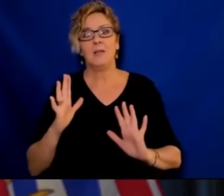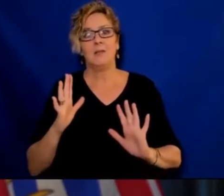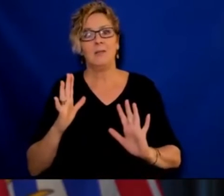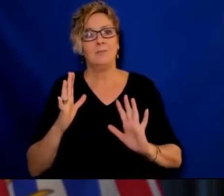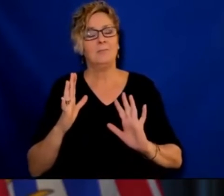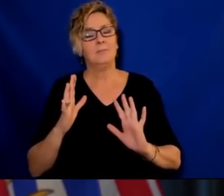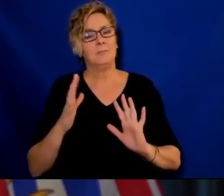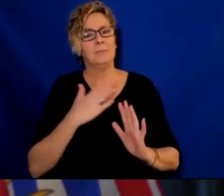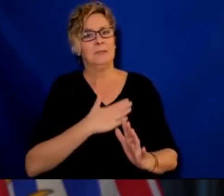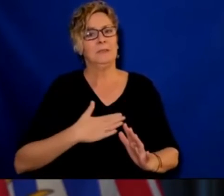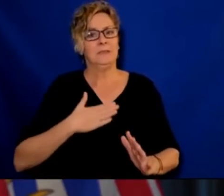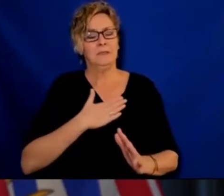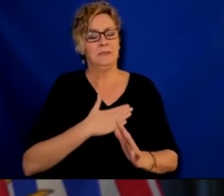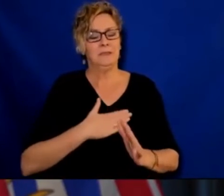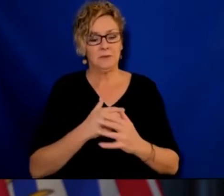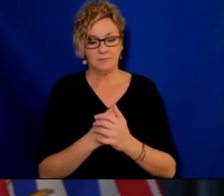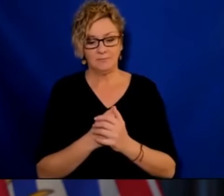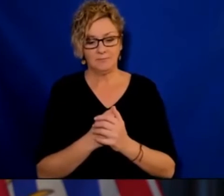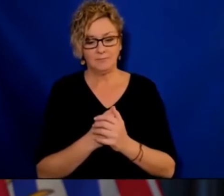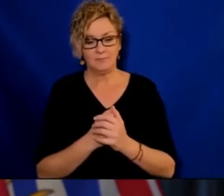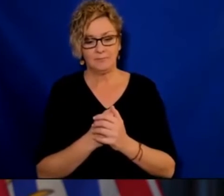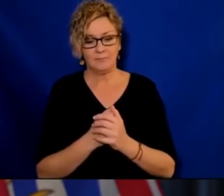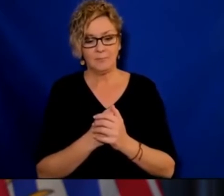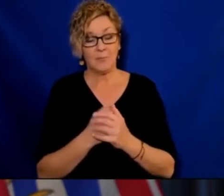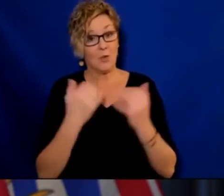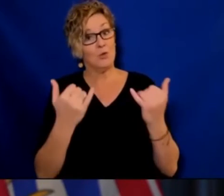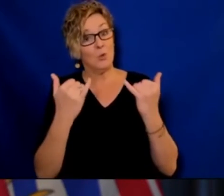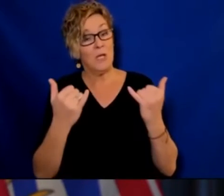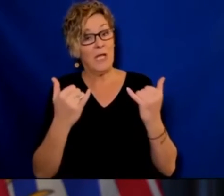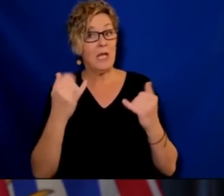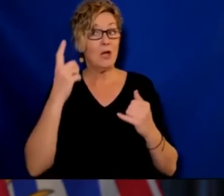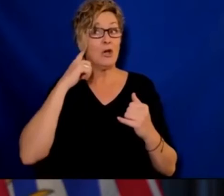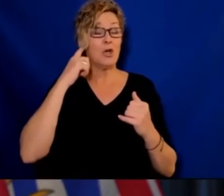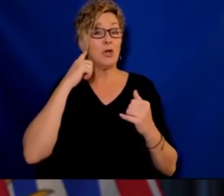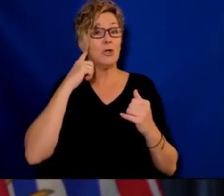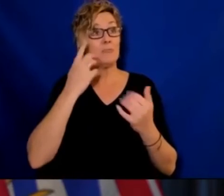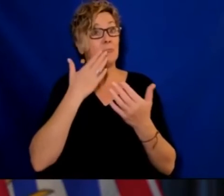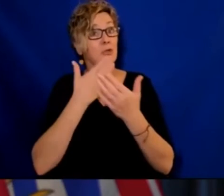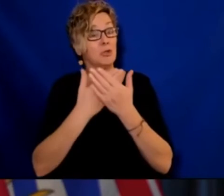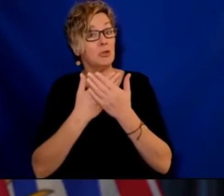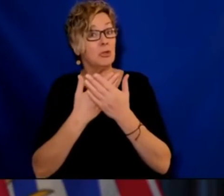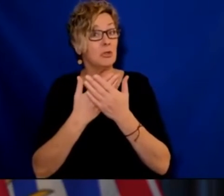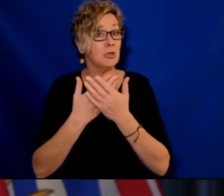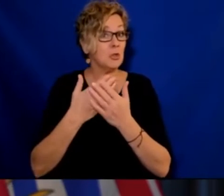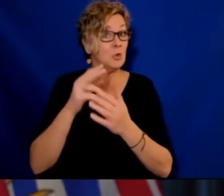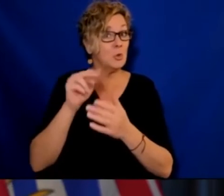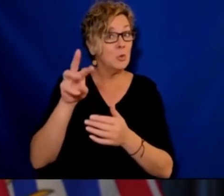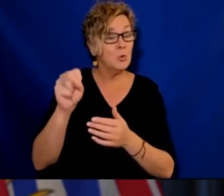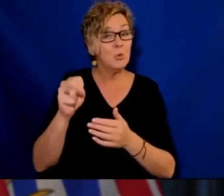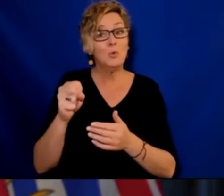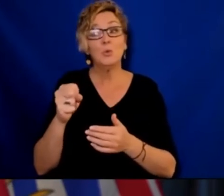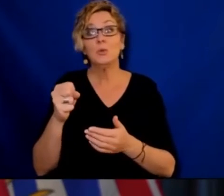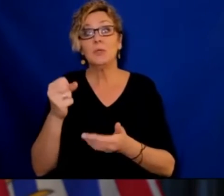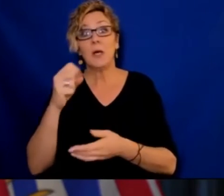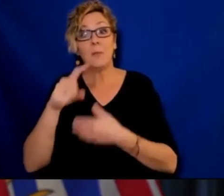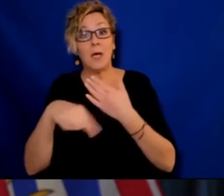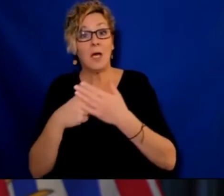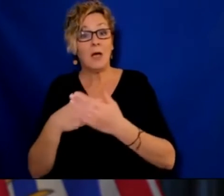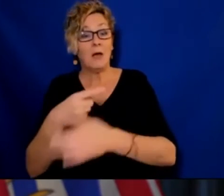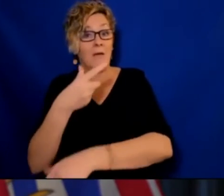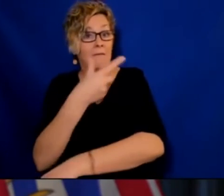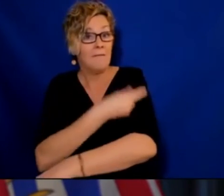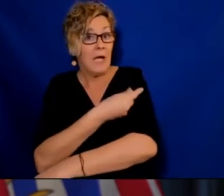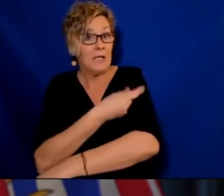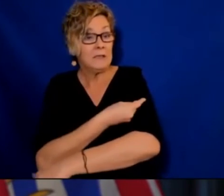today. about vaccines. But we have a ways to go to get there. And now we have to step back